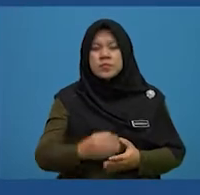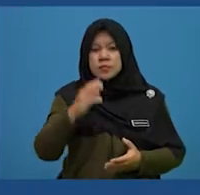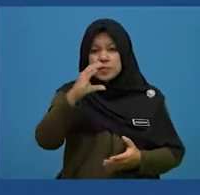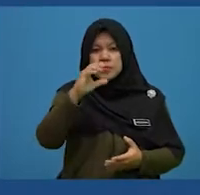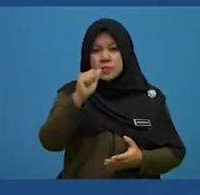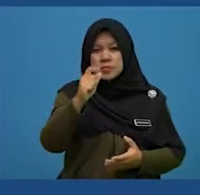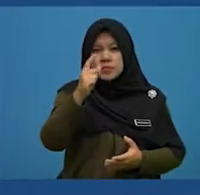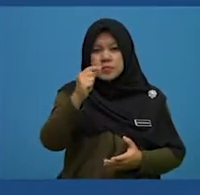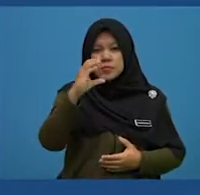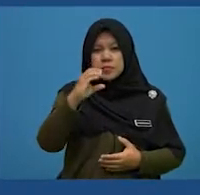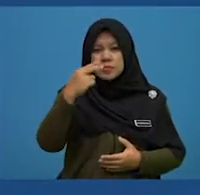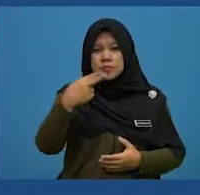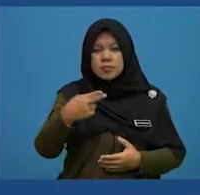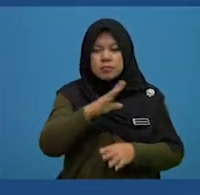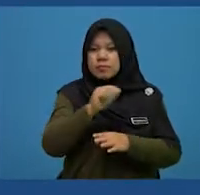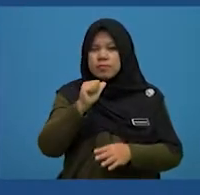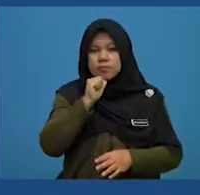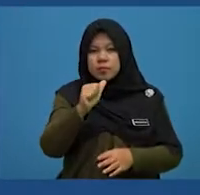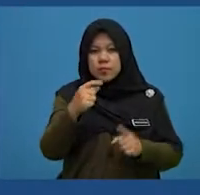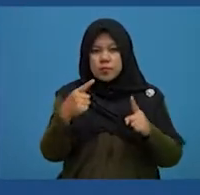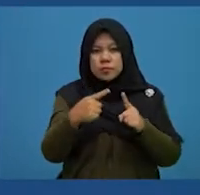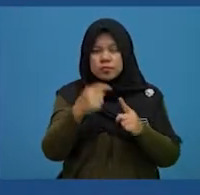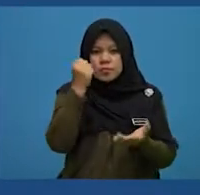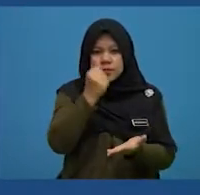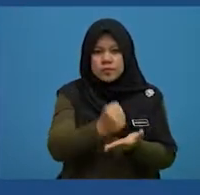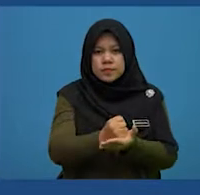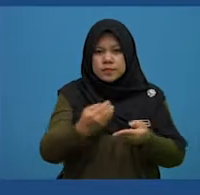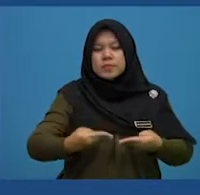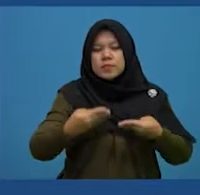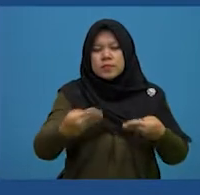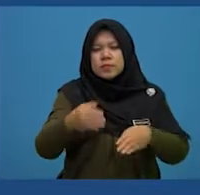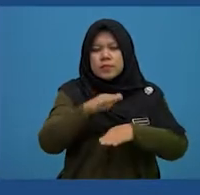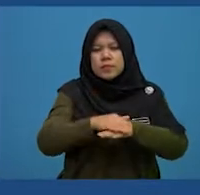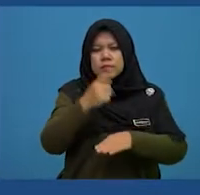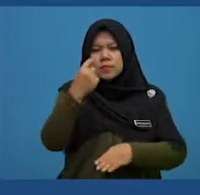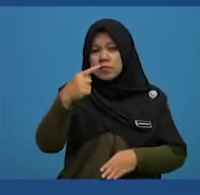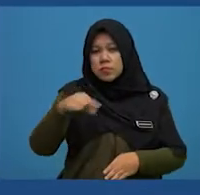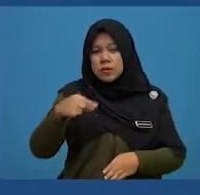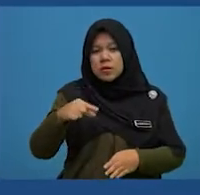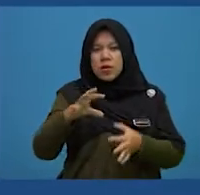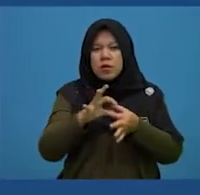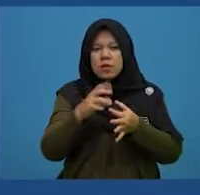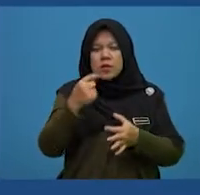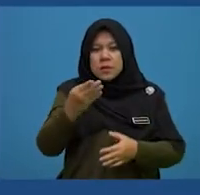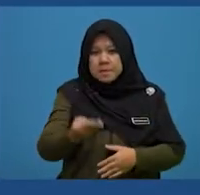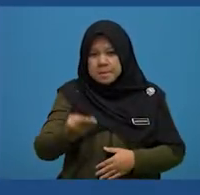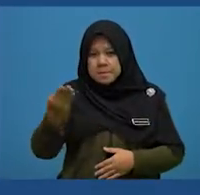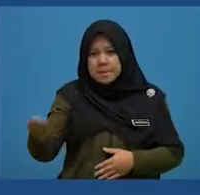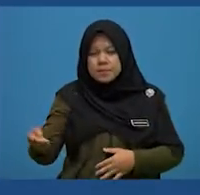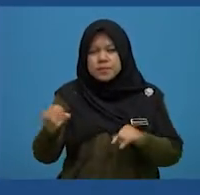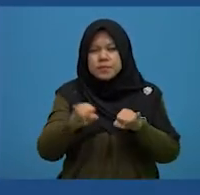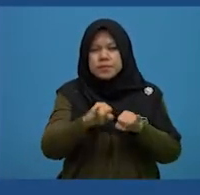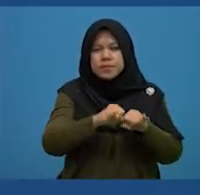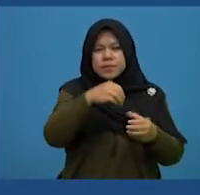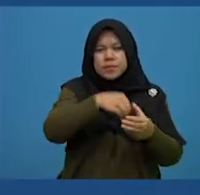the word catch does not refer to the guarantee given on the quality of the product,